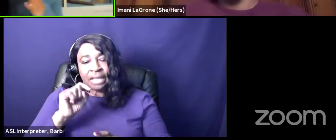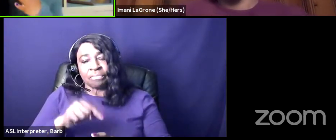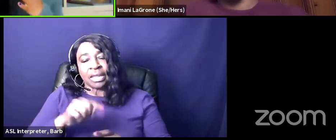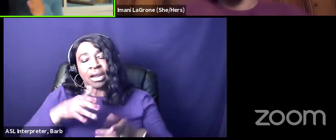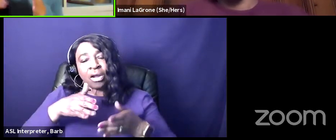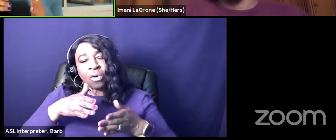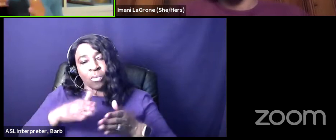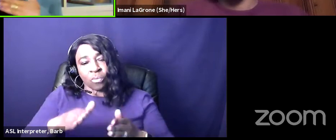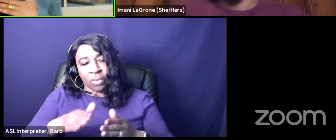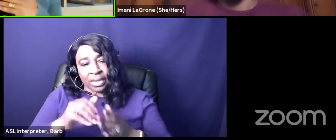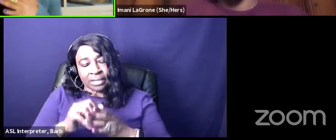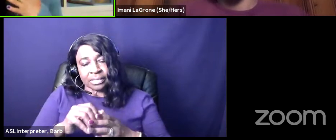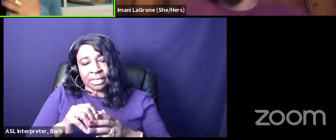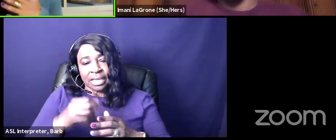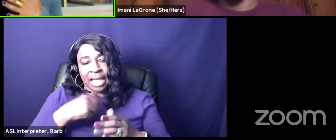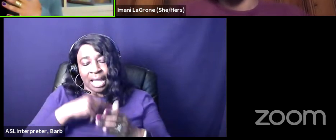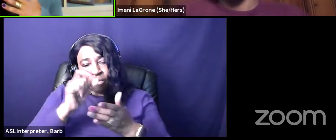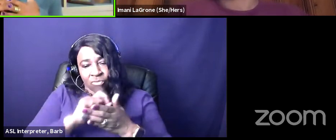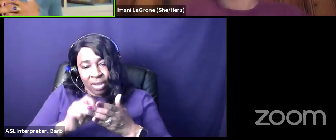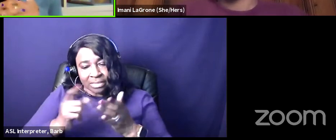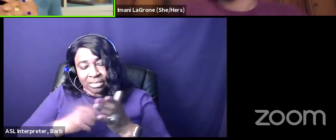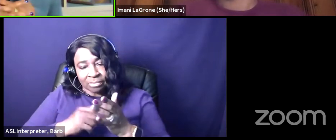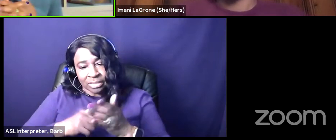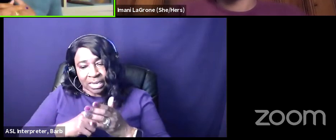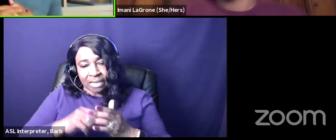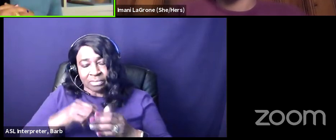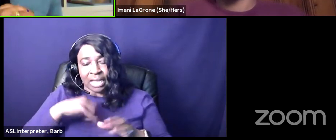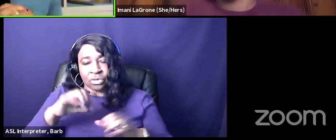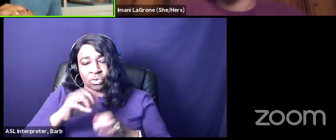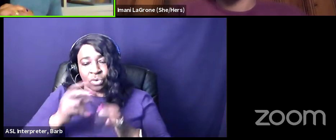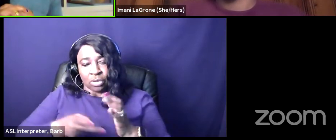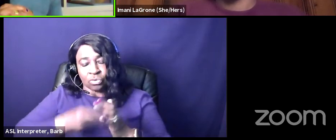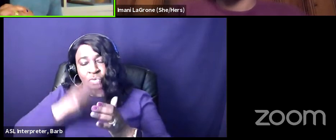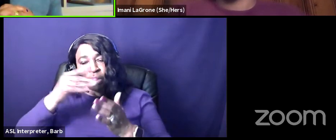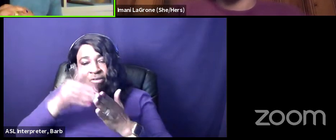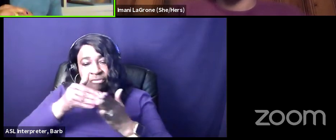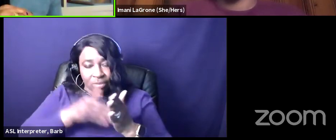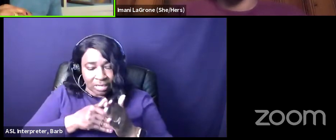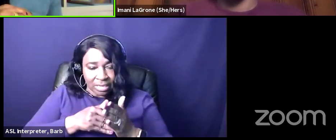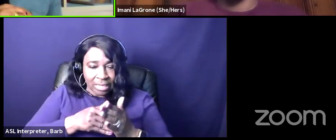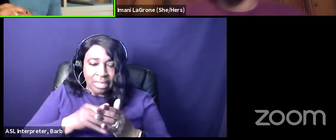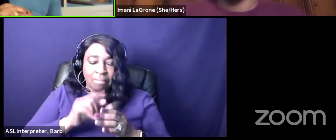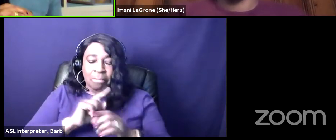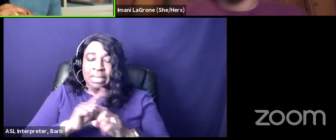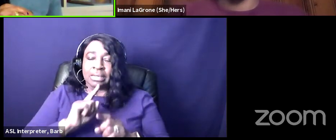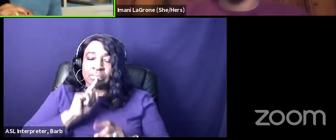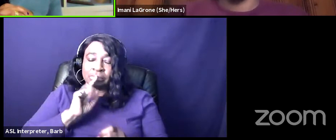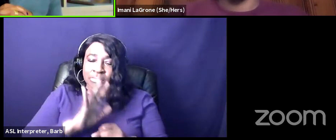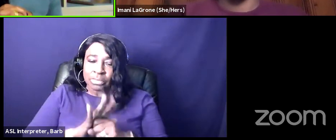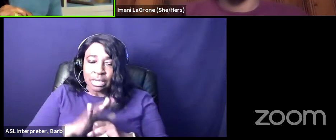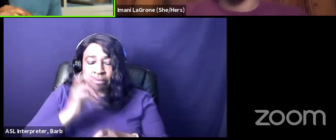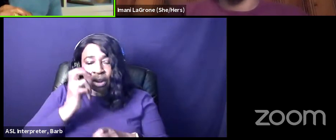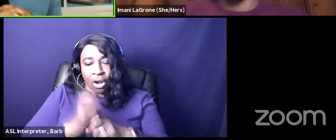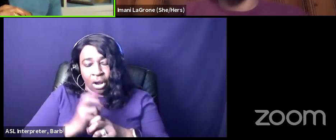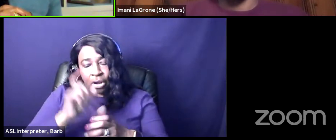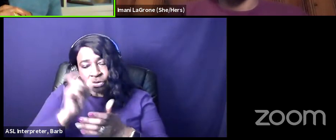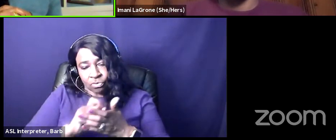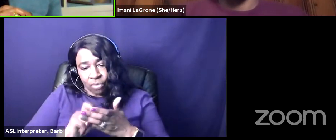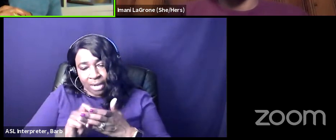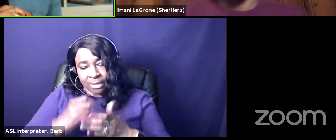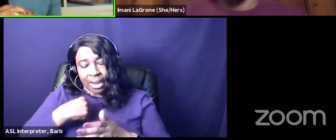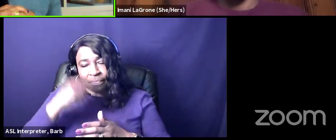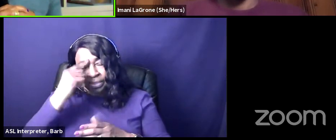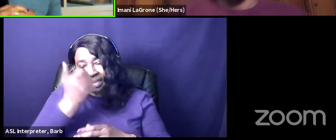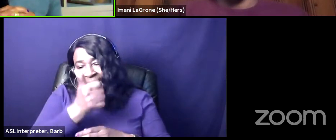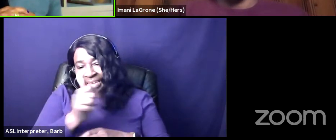i felt like i was kind of writing sometimes in a dual frequency but it was definitely hard to write and i think that anytime you're writing about